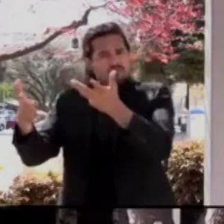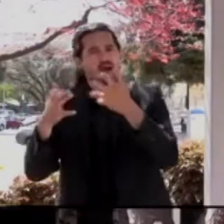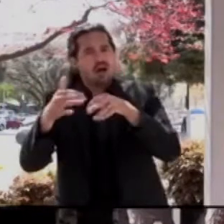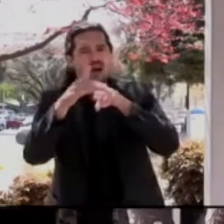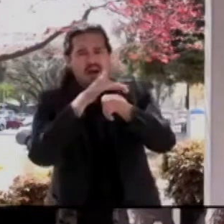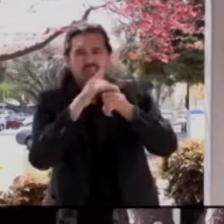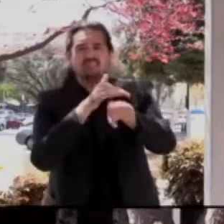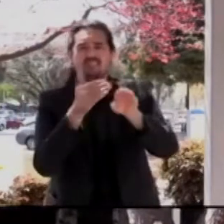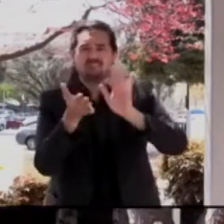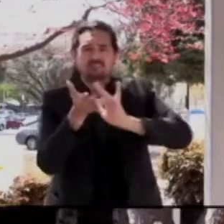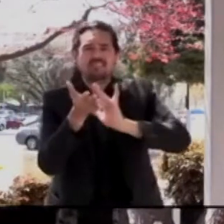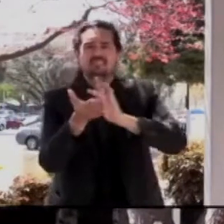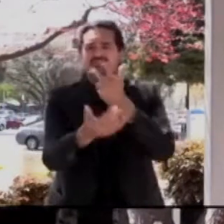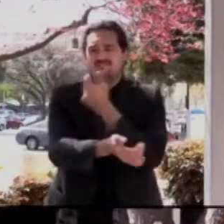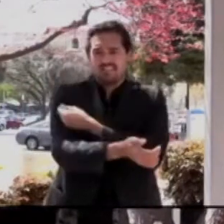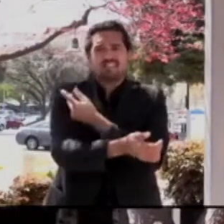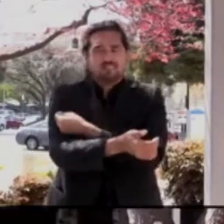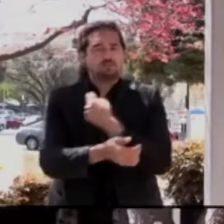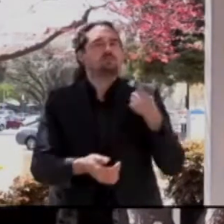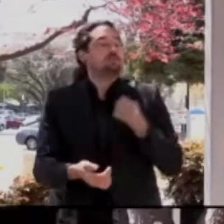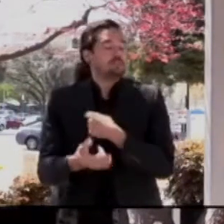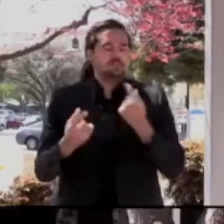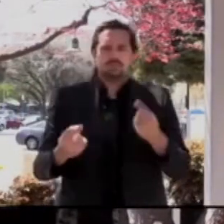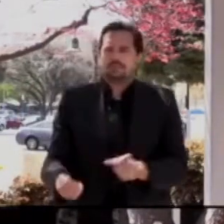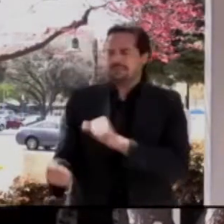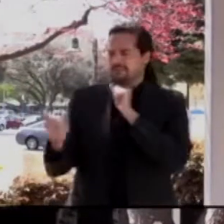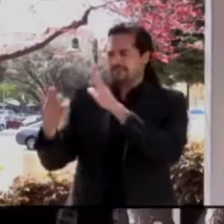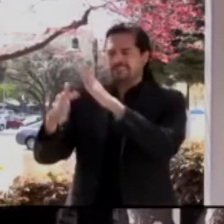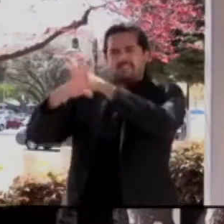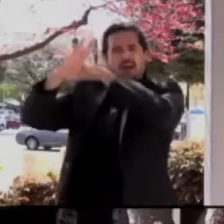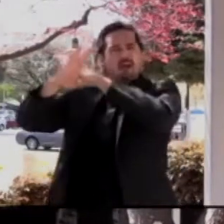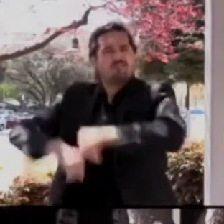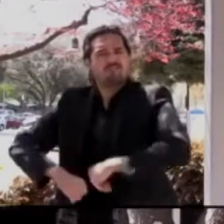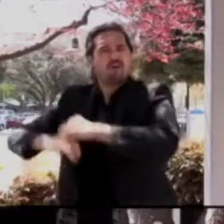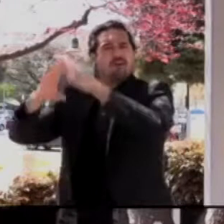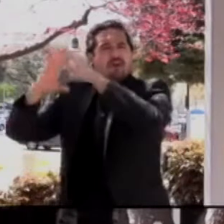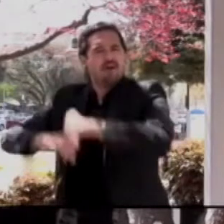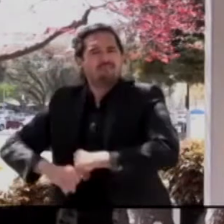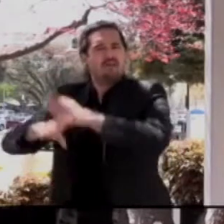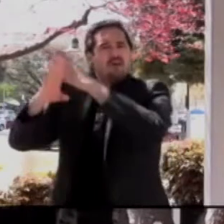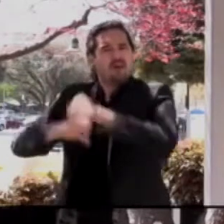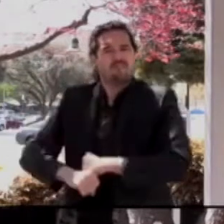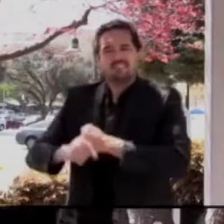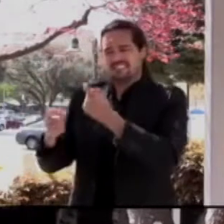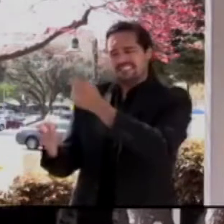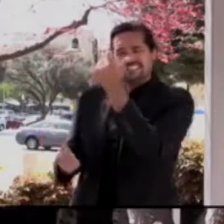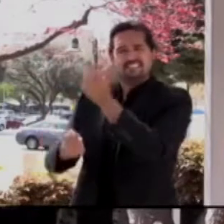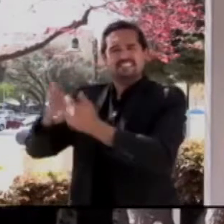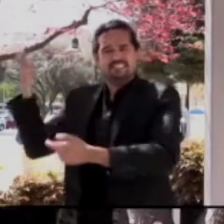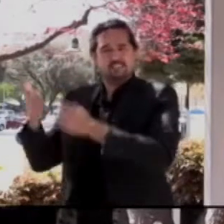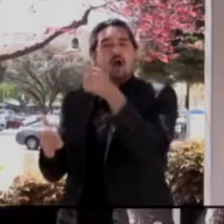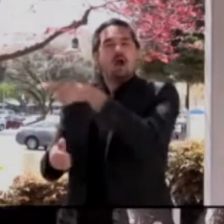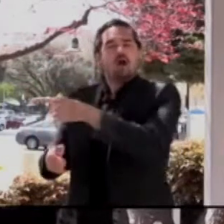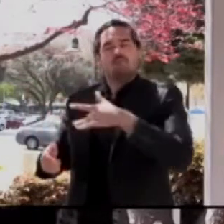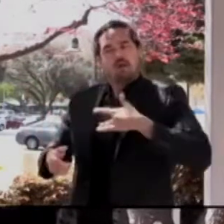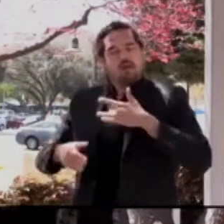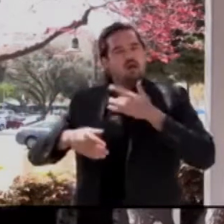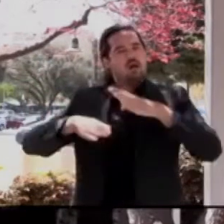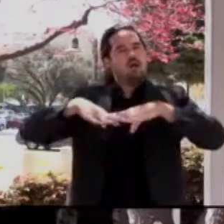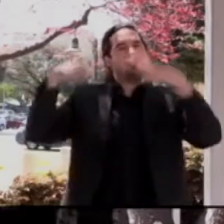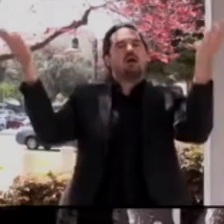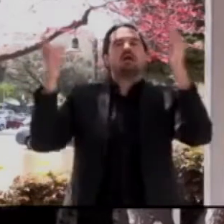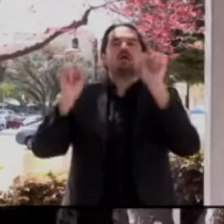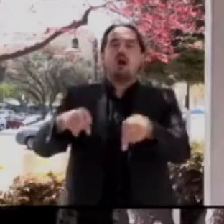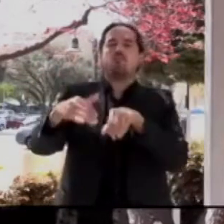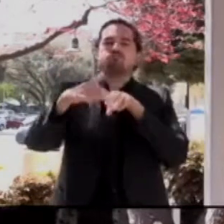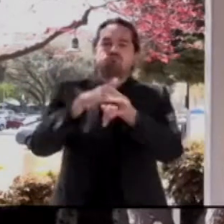barriers and promote equity, a massive part of our county vaccine strategy has been focused on ensuring vaccine access for our hardest hit communities. These efforts